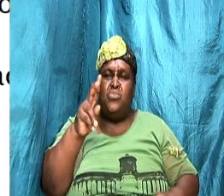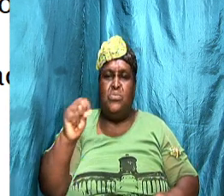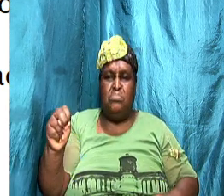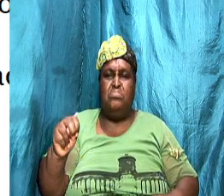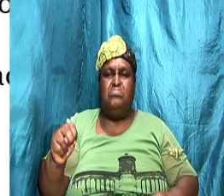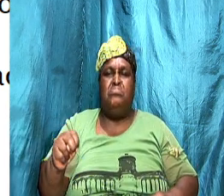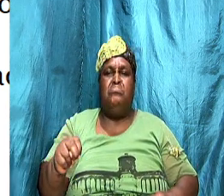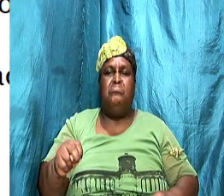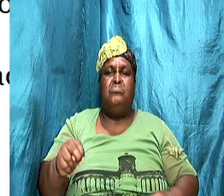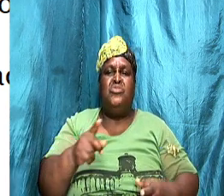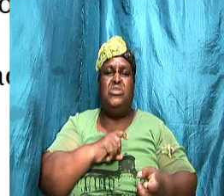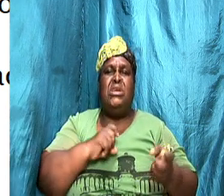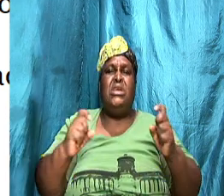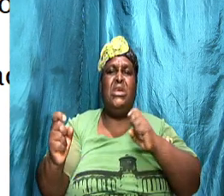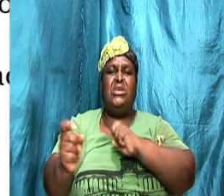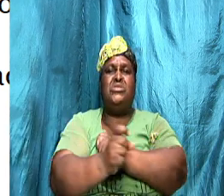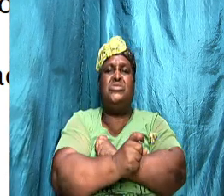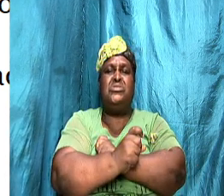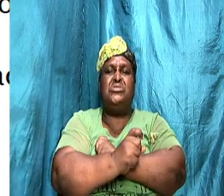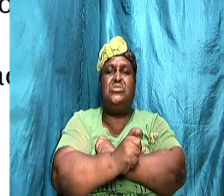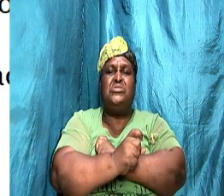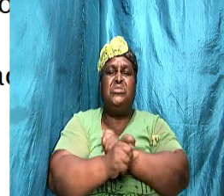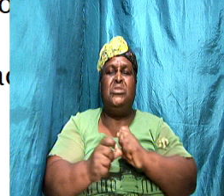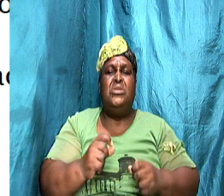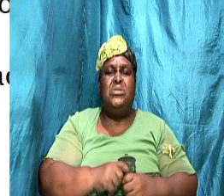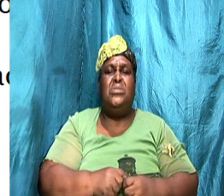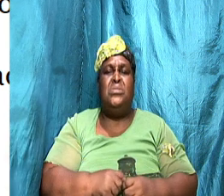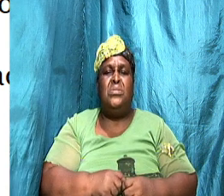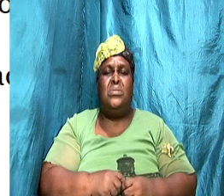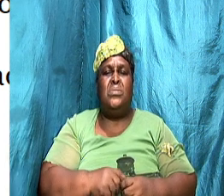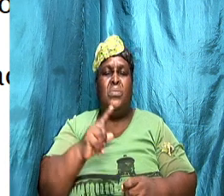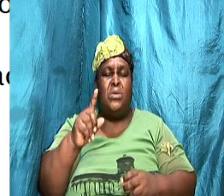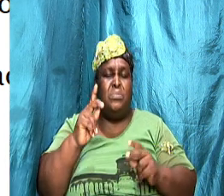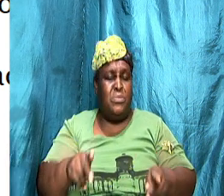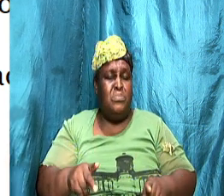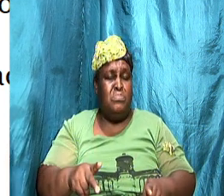turns one person should always get his or her way